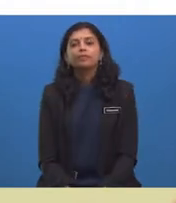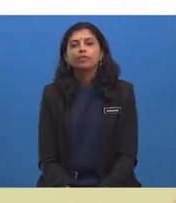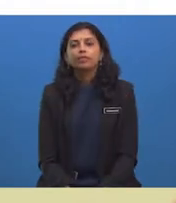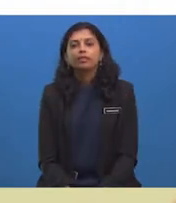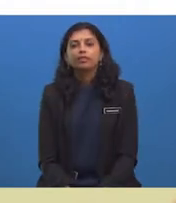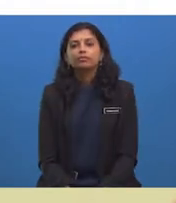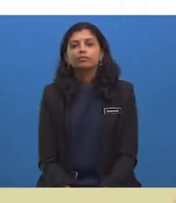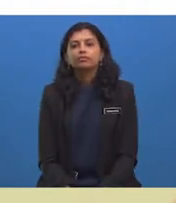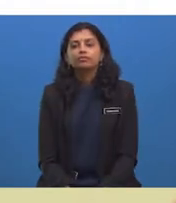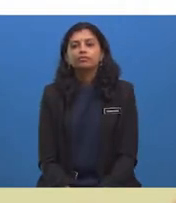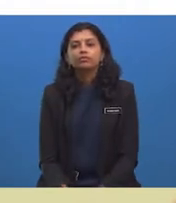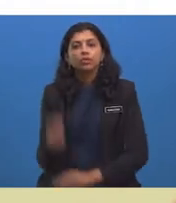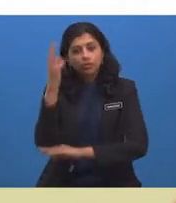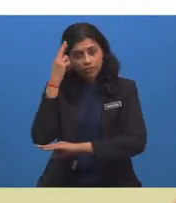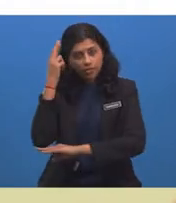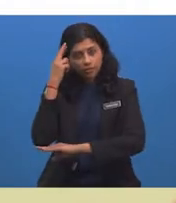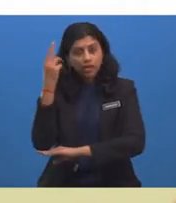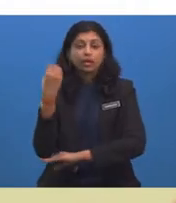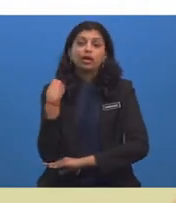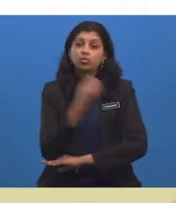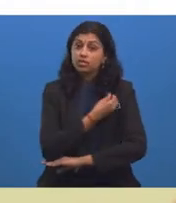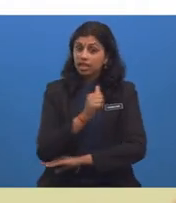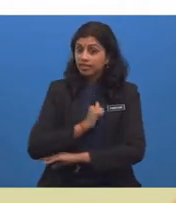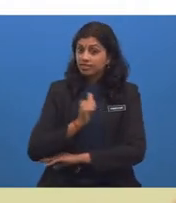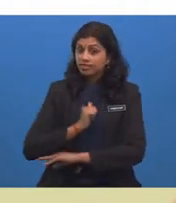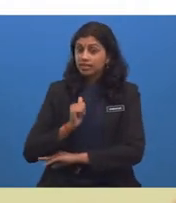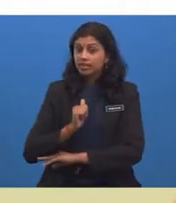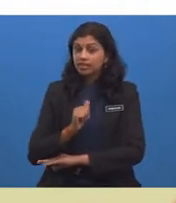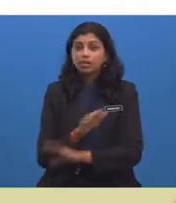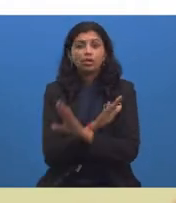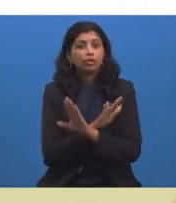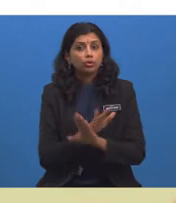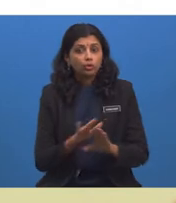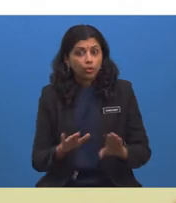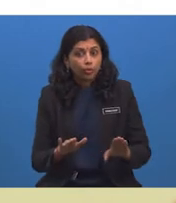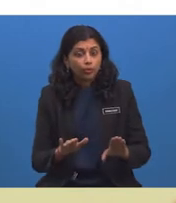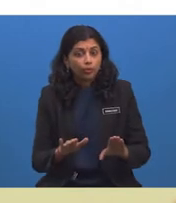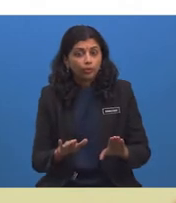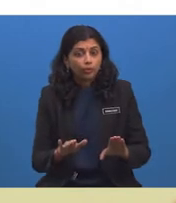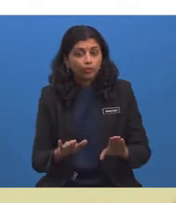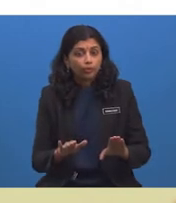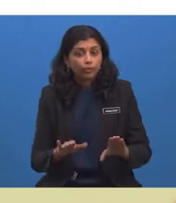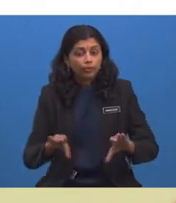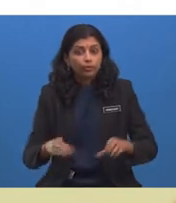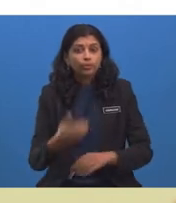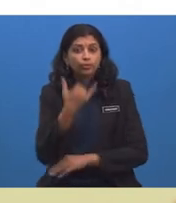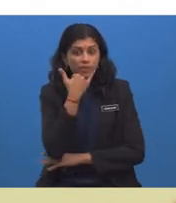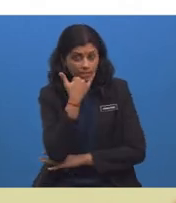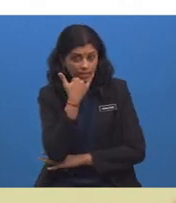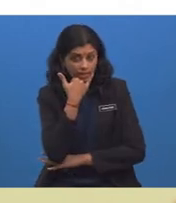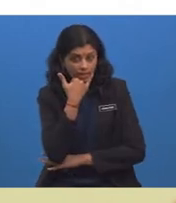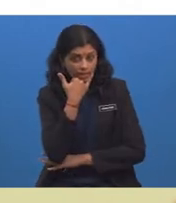Let's remind ourselves not to do these when writing one.